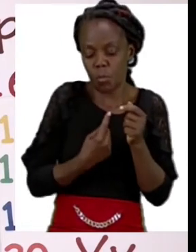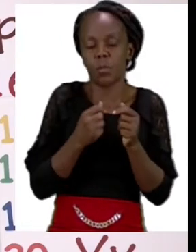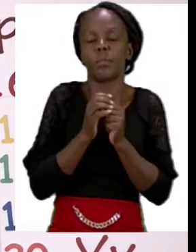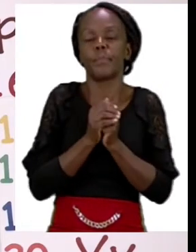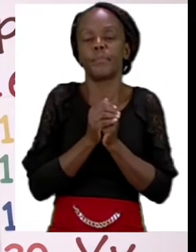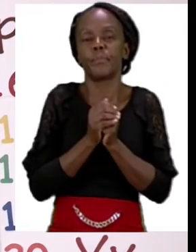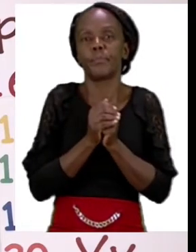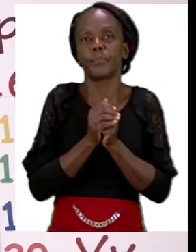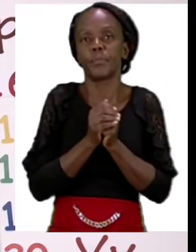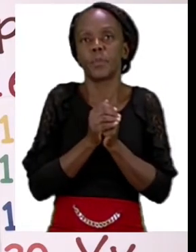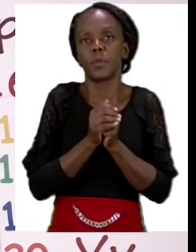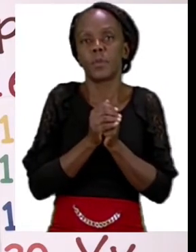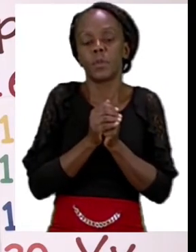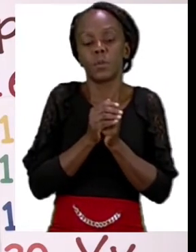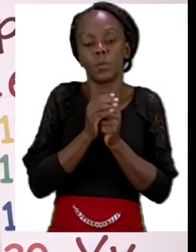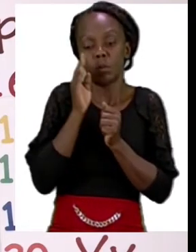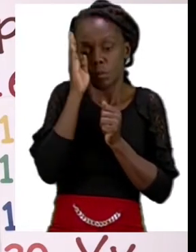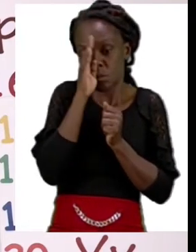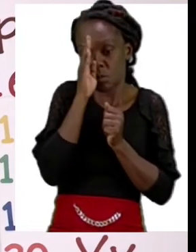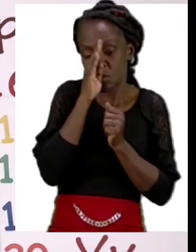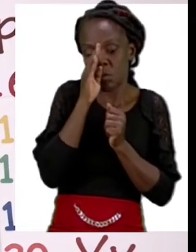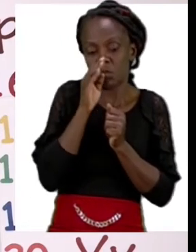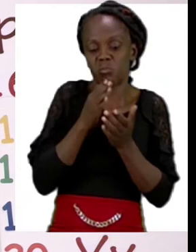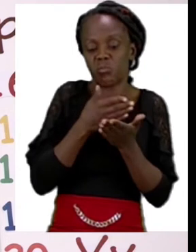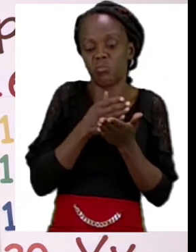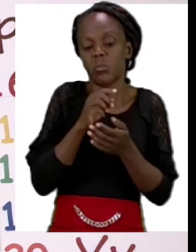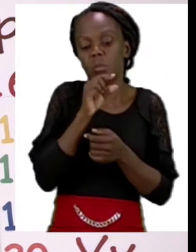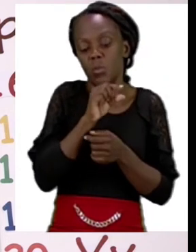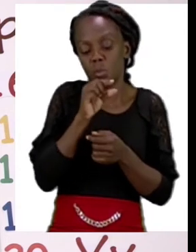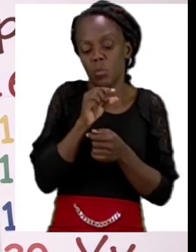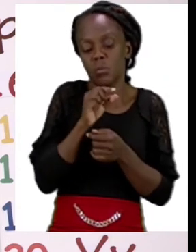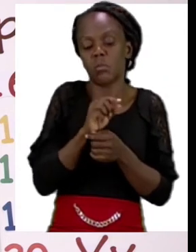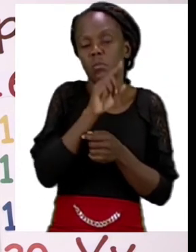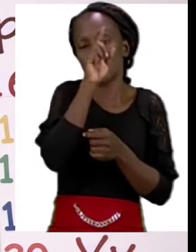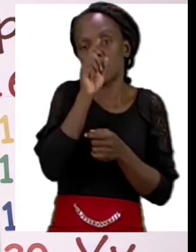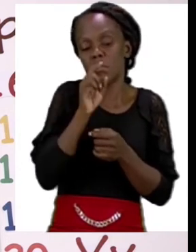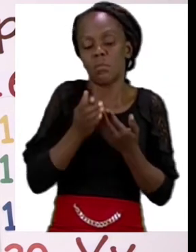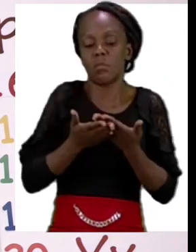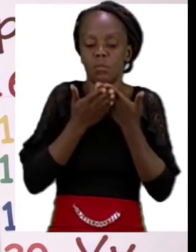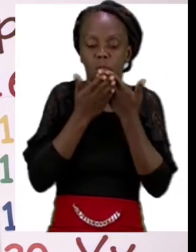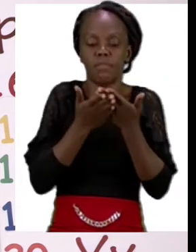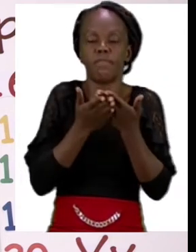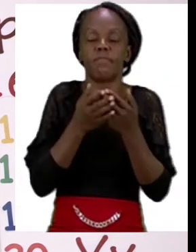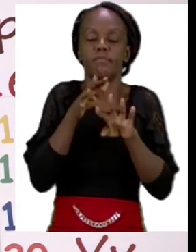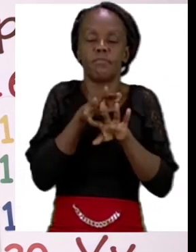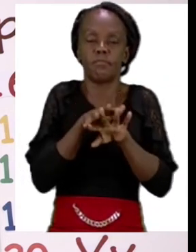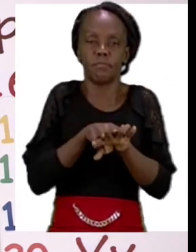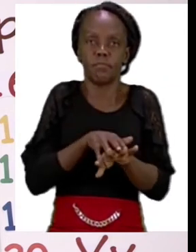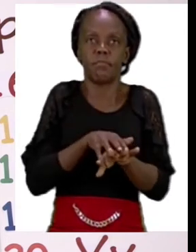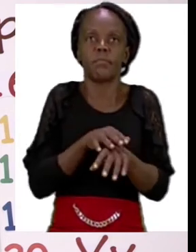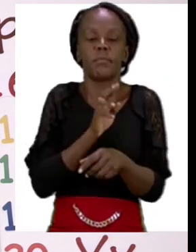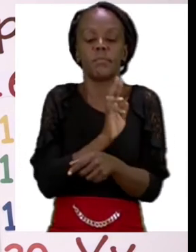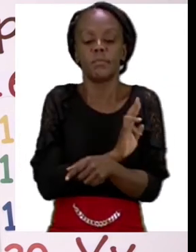forgotten a word it's okay to ask for help take your time and I will see you soon after